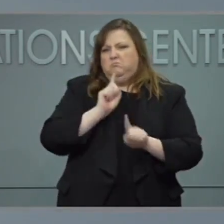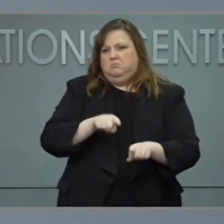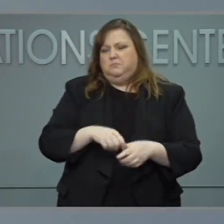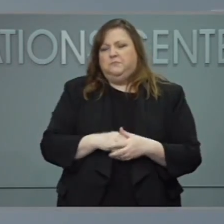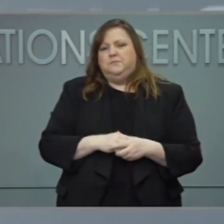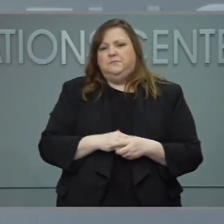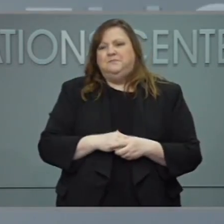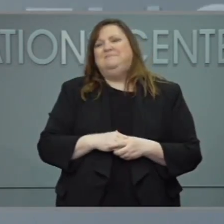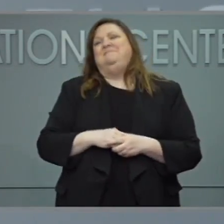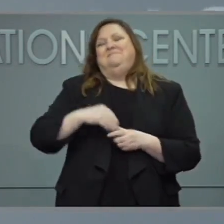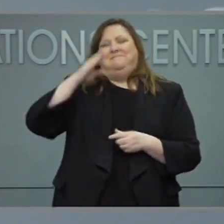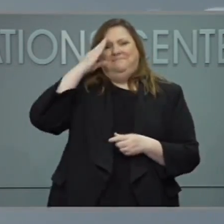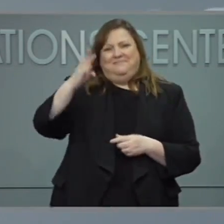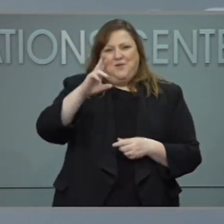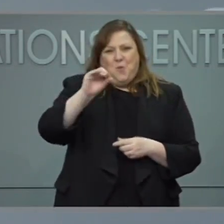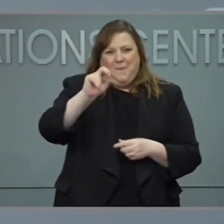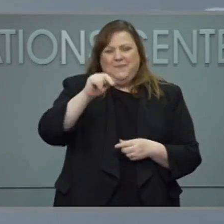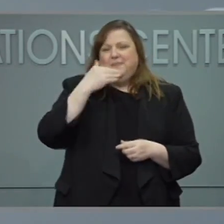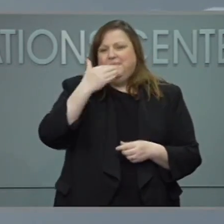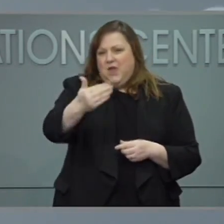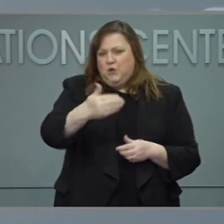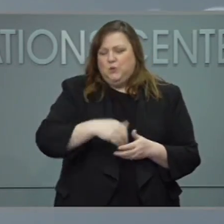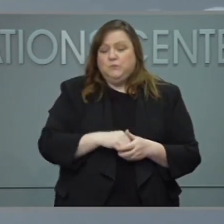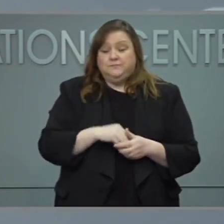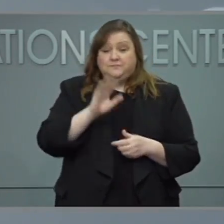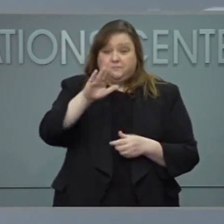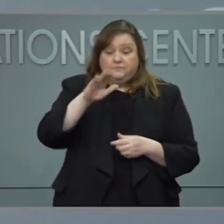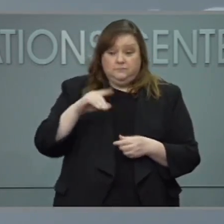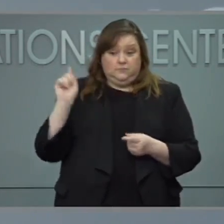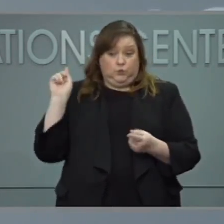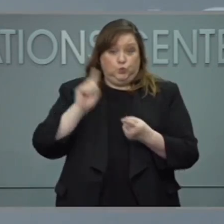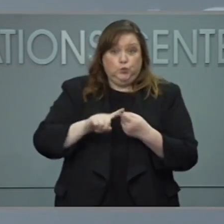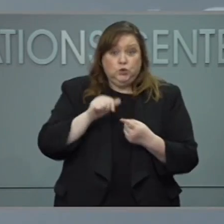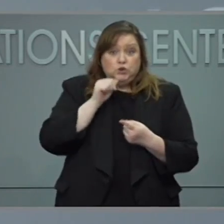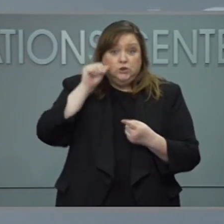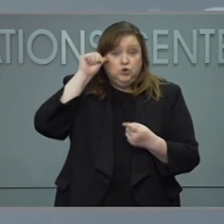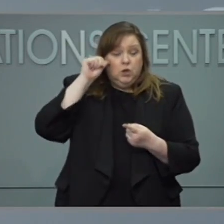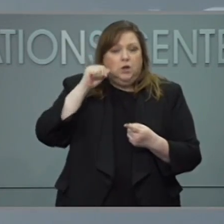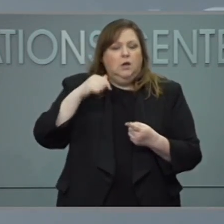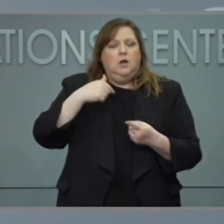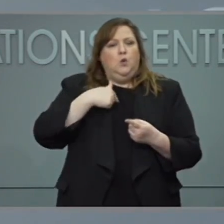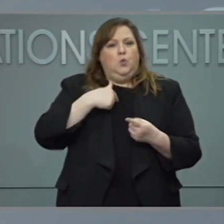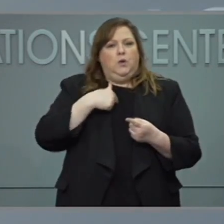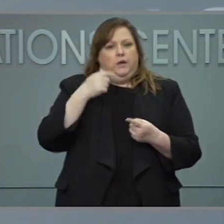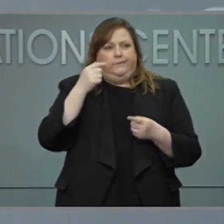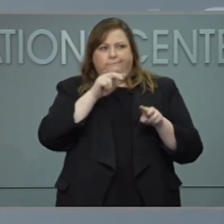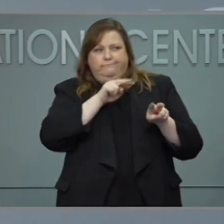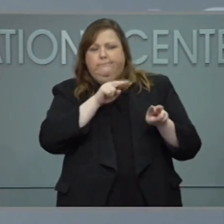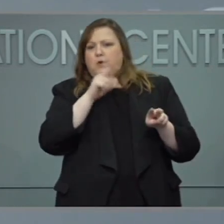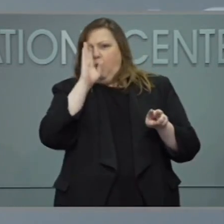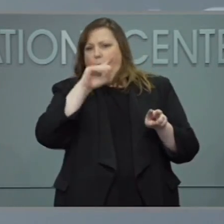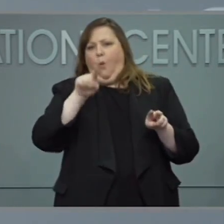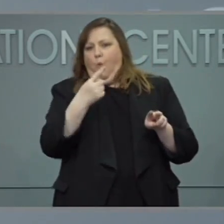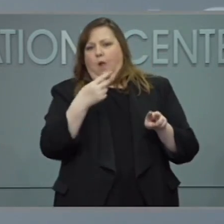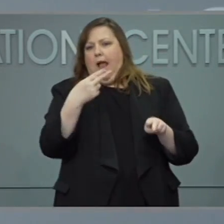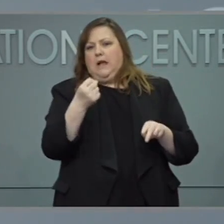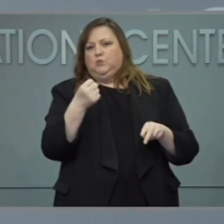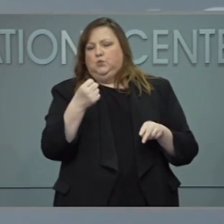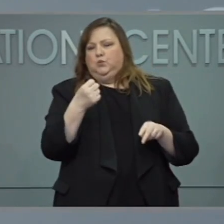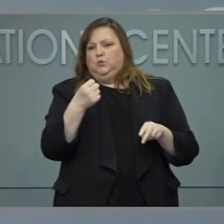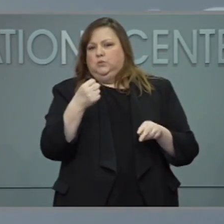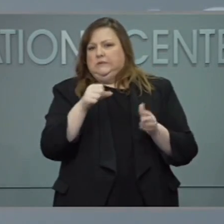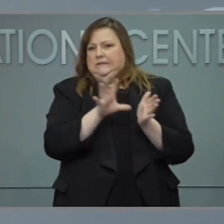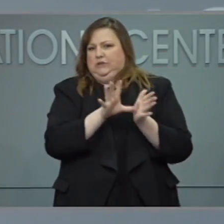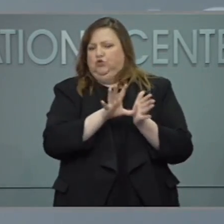Hi, Robin. Thanks. So up until yesterday, it was really only our high school seniors that were able to even be